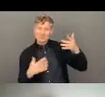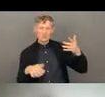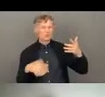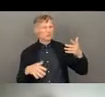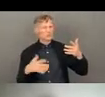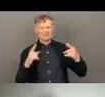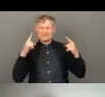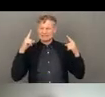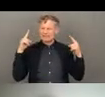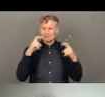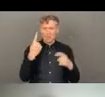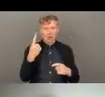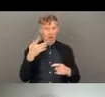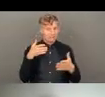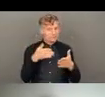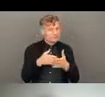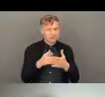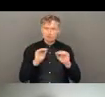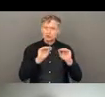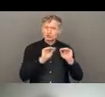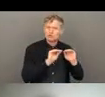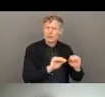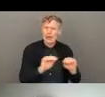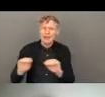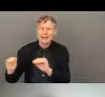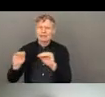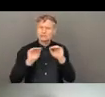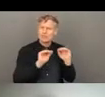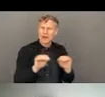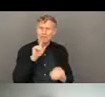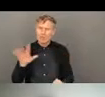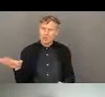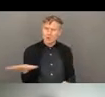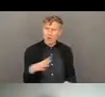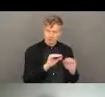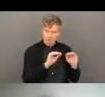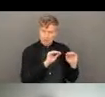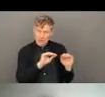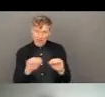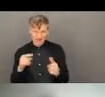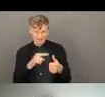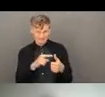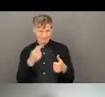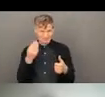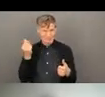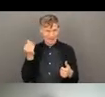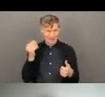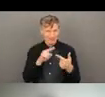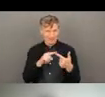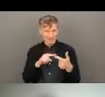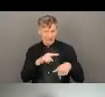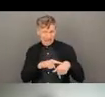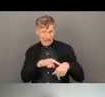awareness. Such training would take a lot of money, time and awareness.